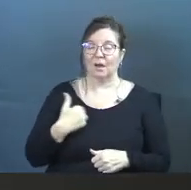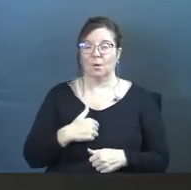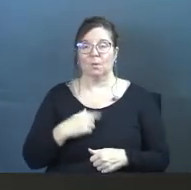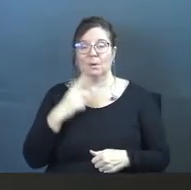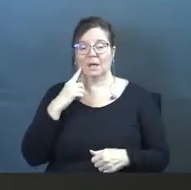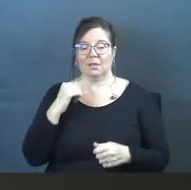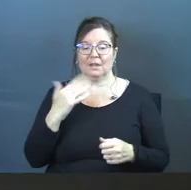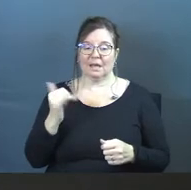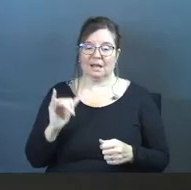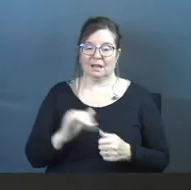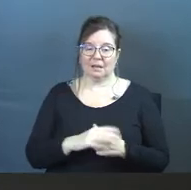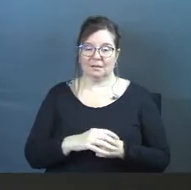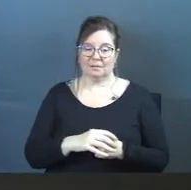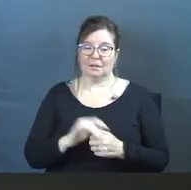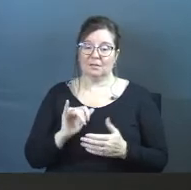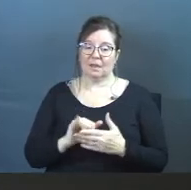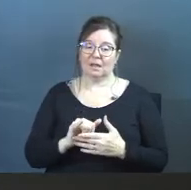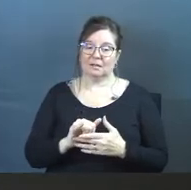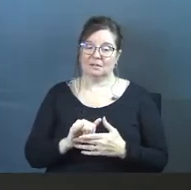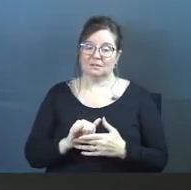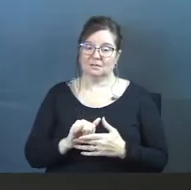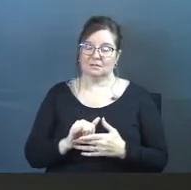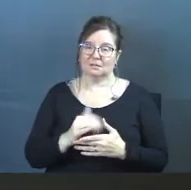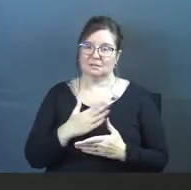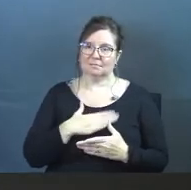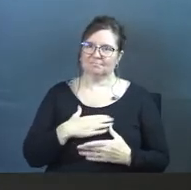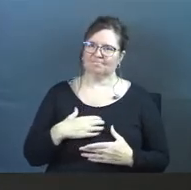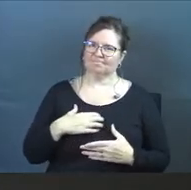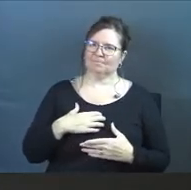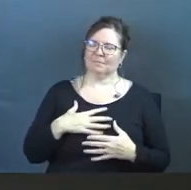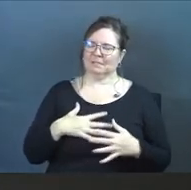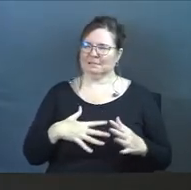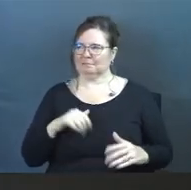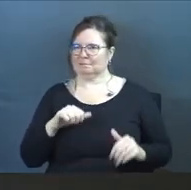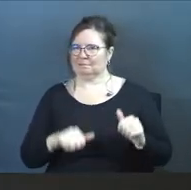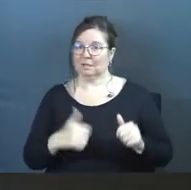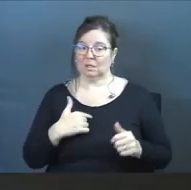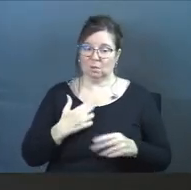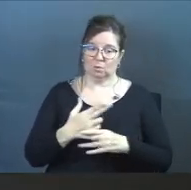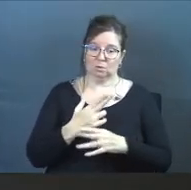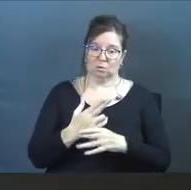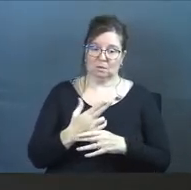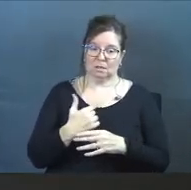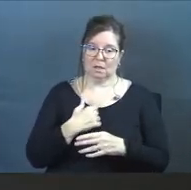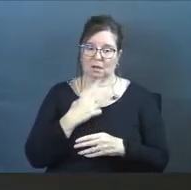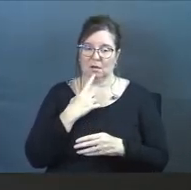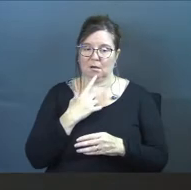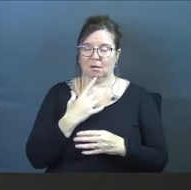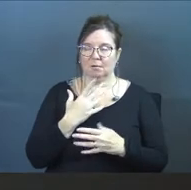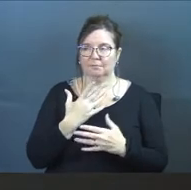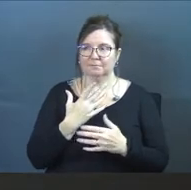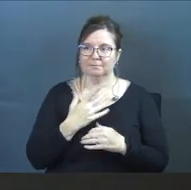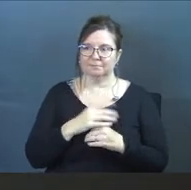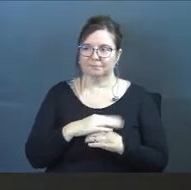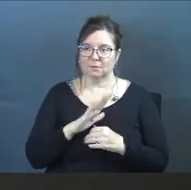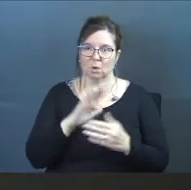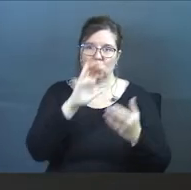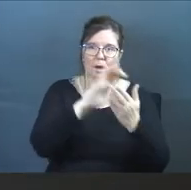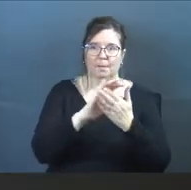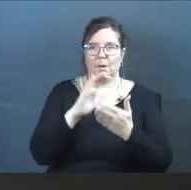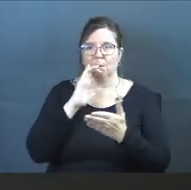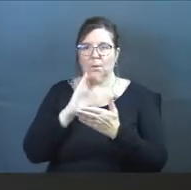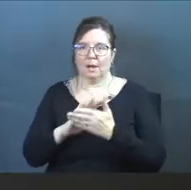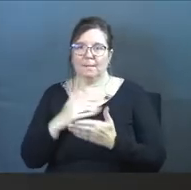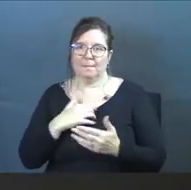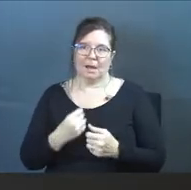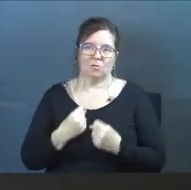hear that, and it's kind of like, that's kind of off-putting to say, right? Because we're used to usually saying like, you know, your husband, all